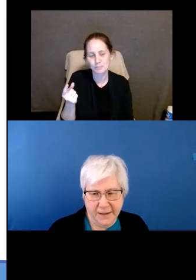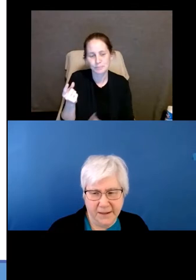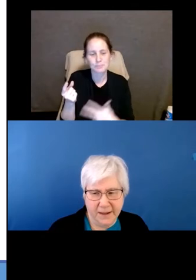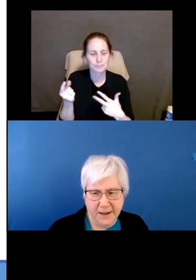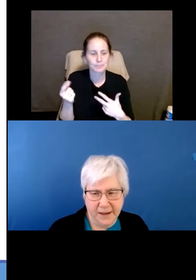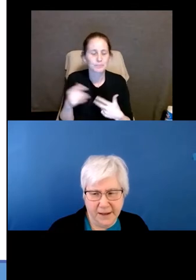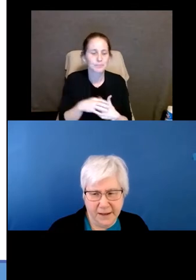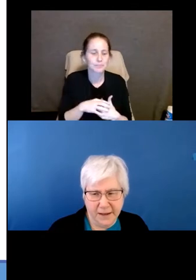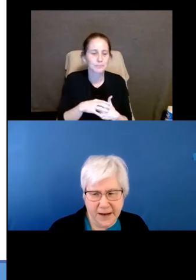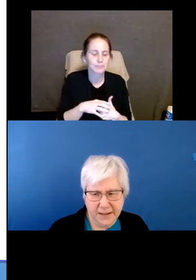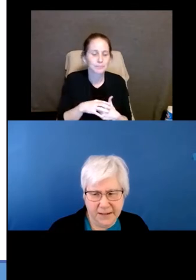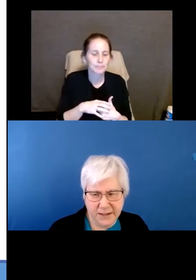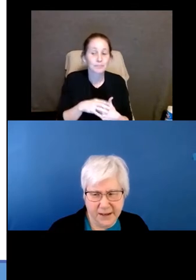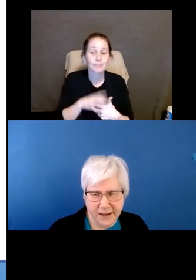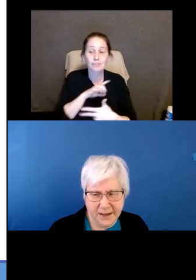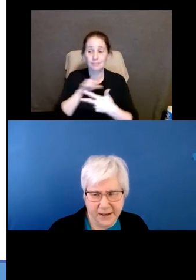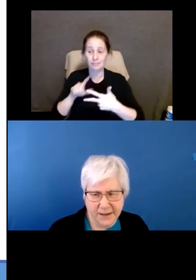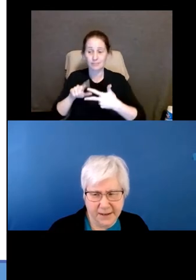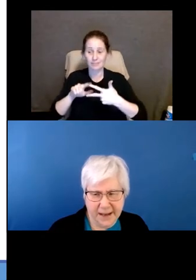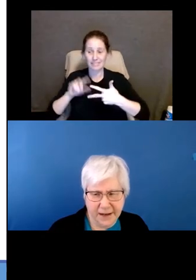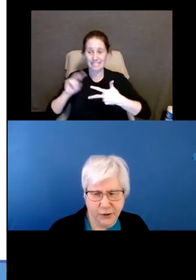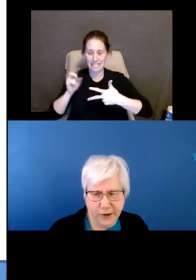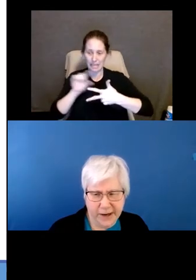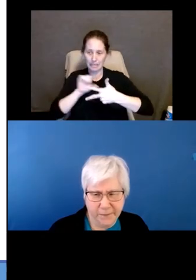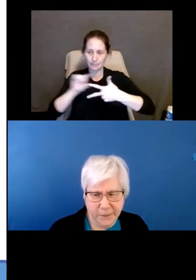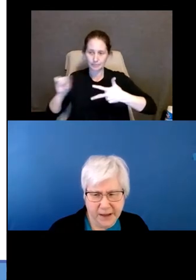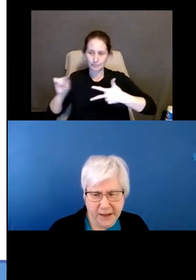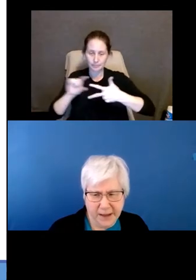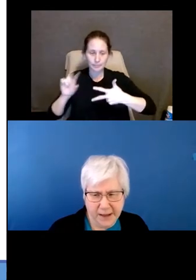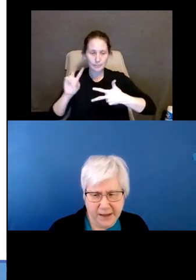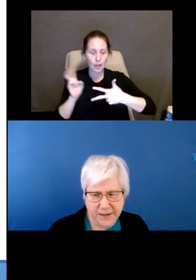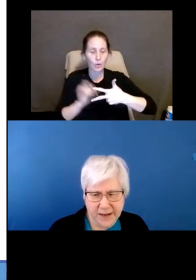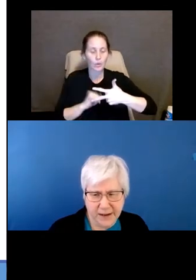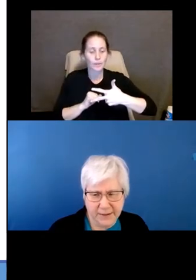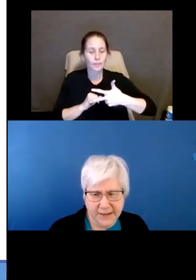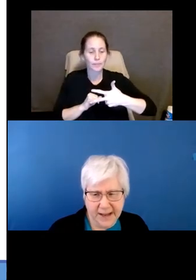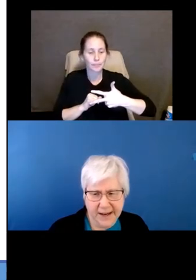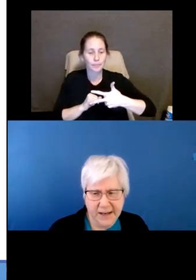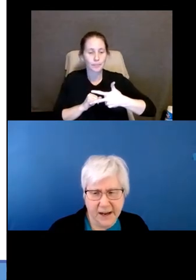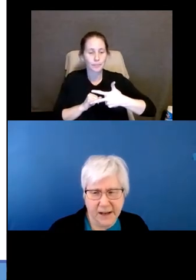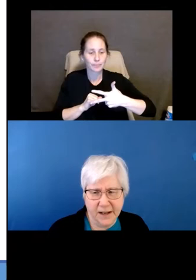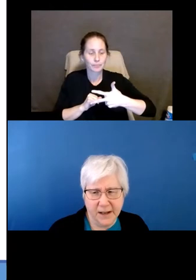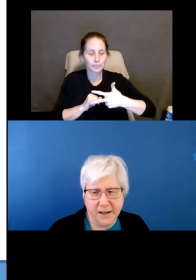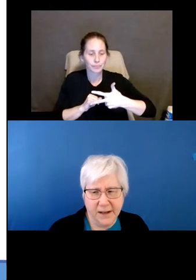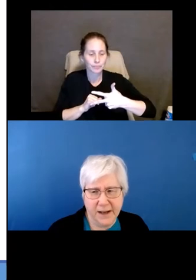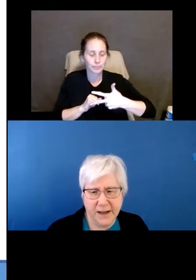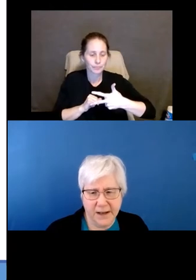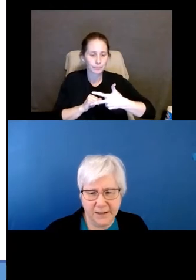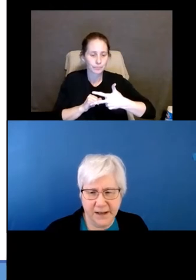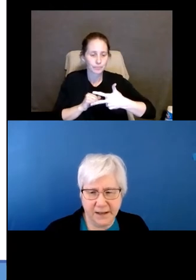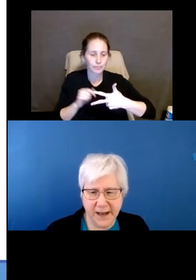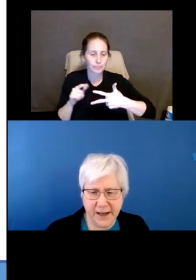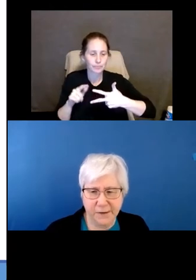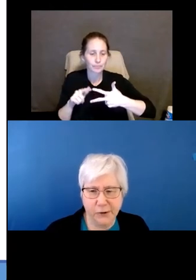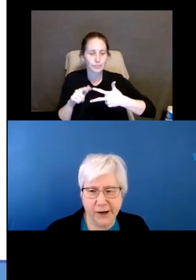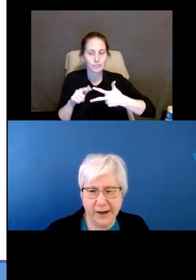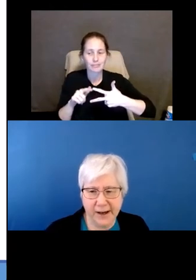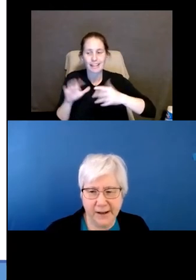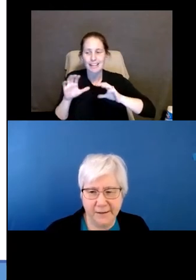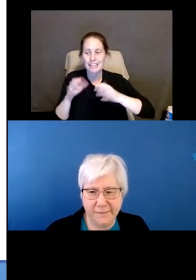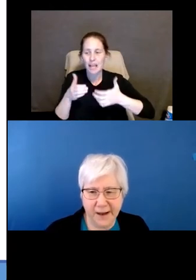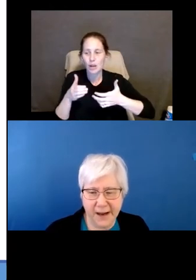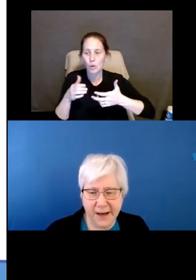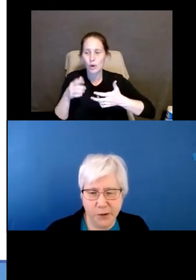The next category down the line is a category